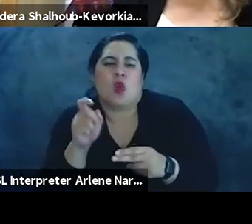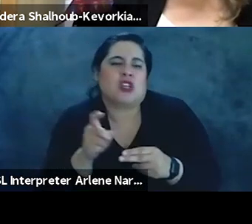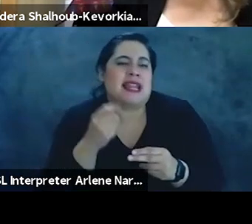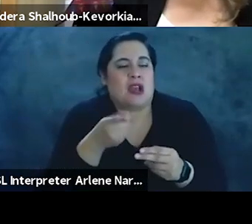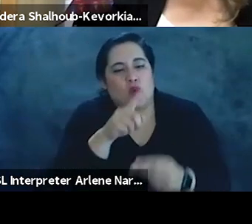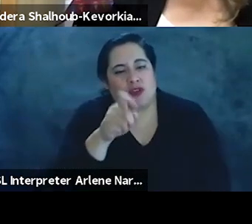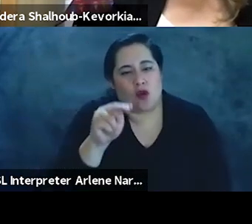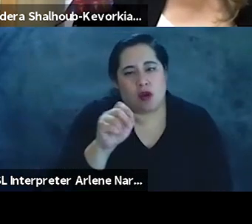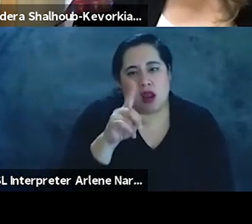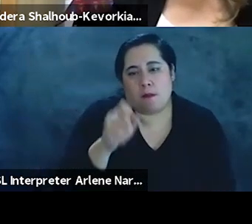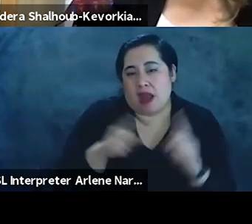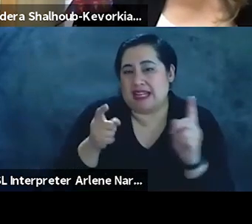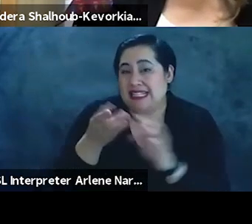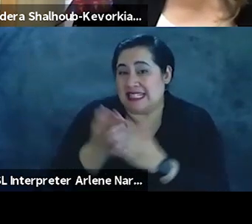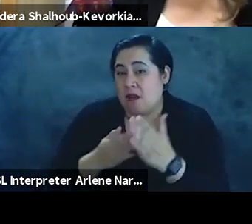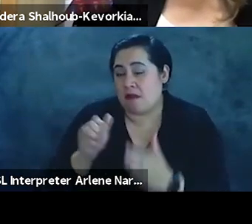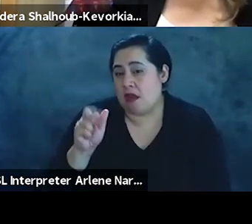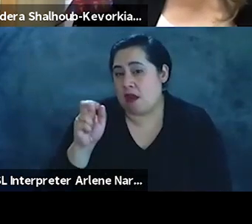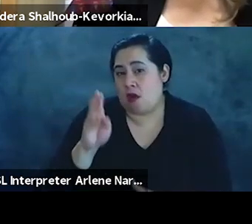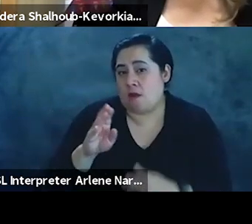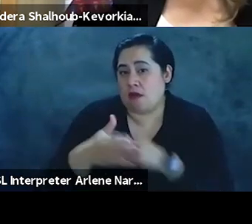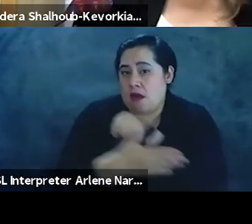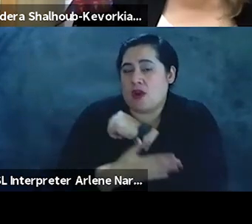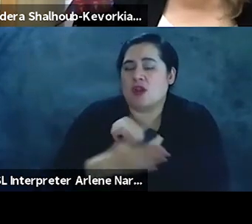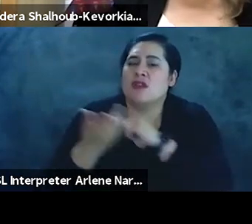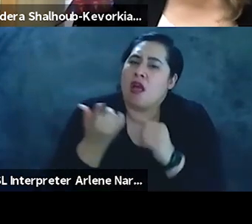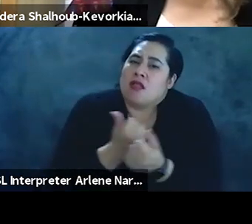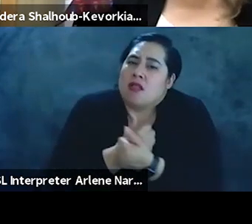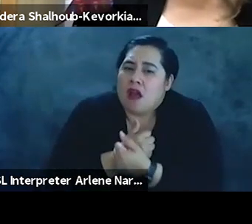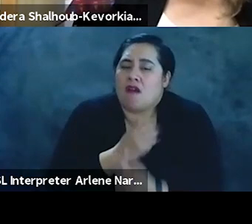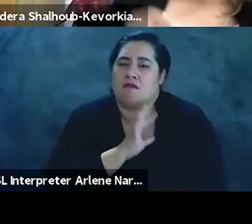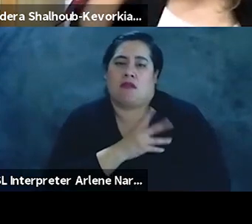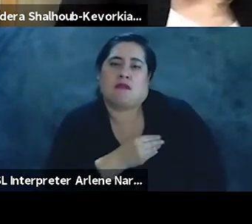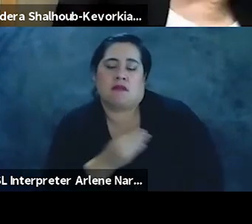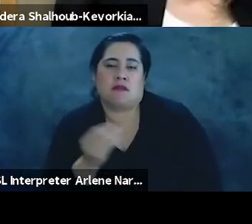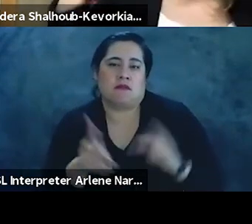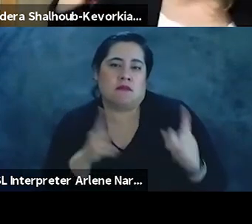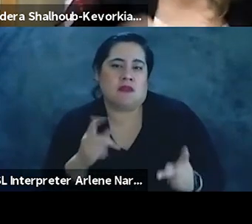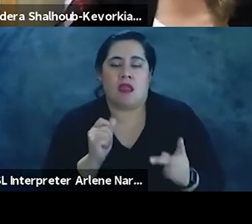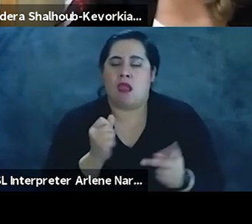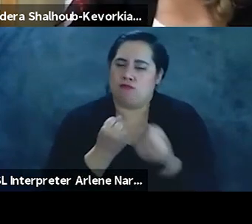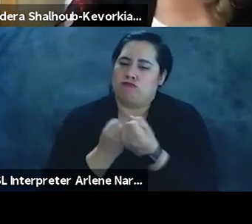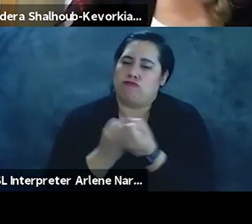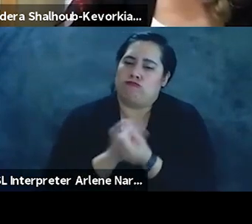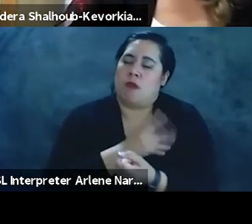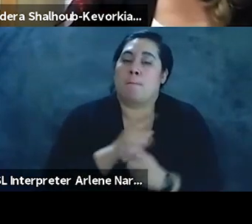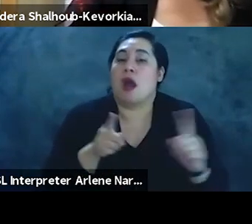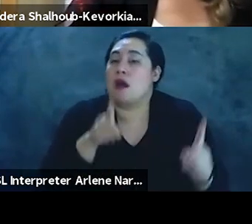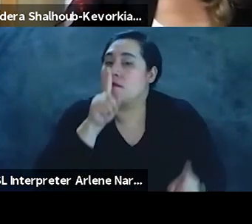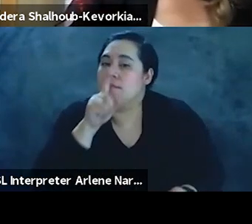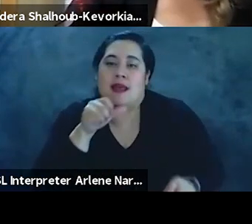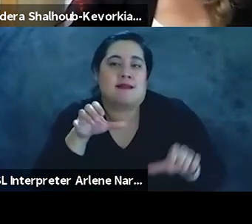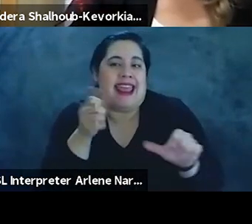Arab countries, there's a romance of Palestine. They love the Palestinians. They they affirm Palestine, but they've not done